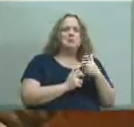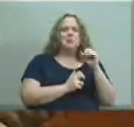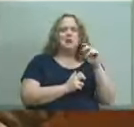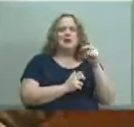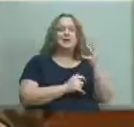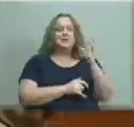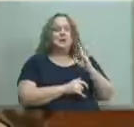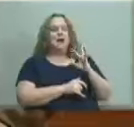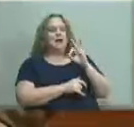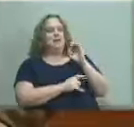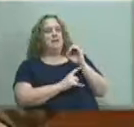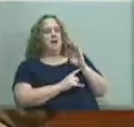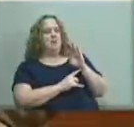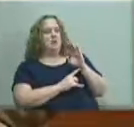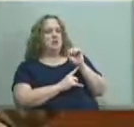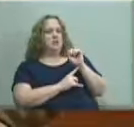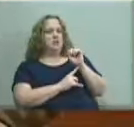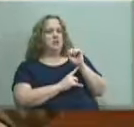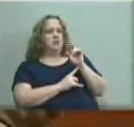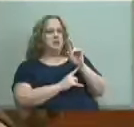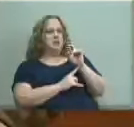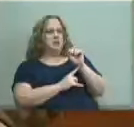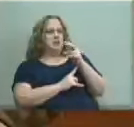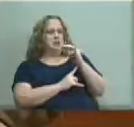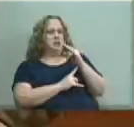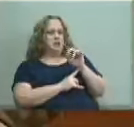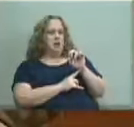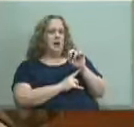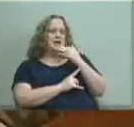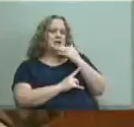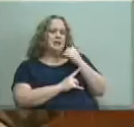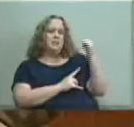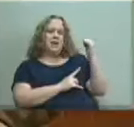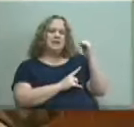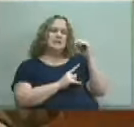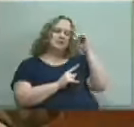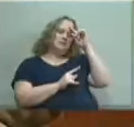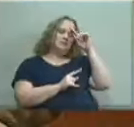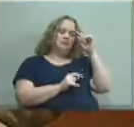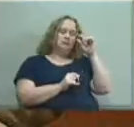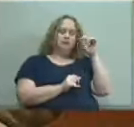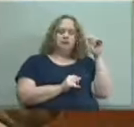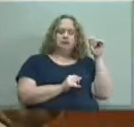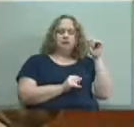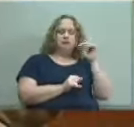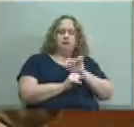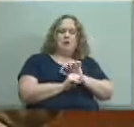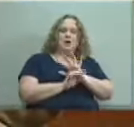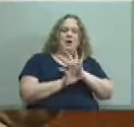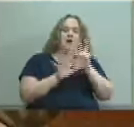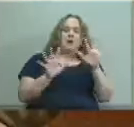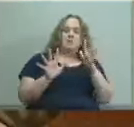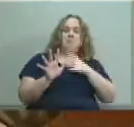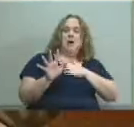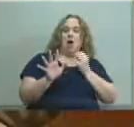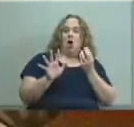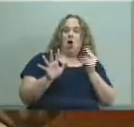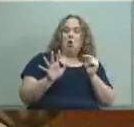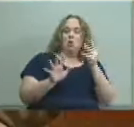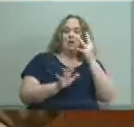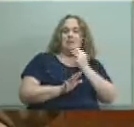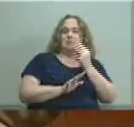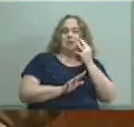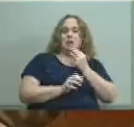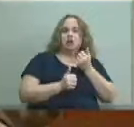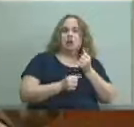february mr jones wrote sunshine is the best disinfectant my own experience in trying to obtain some transparency from this school district